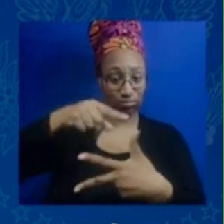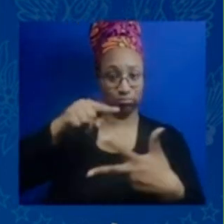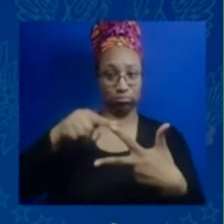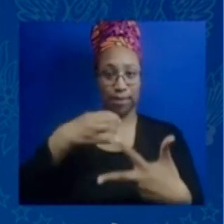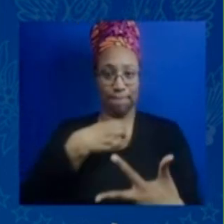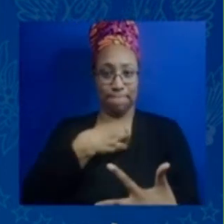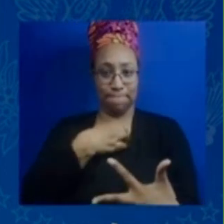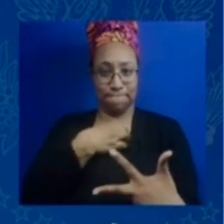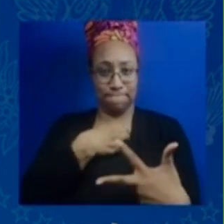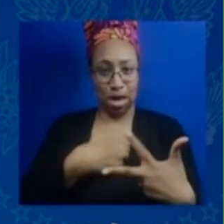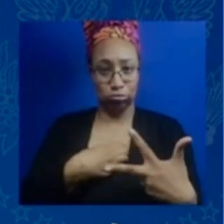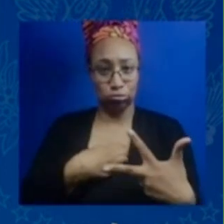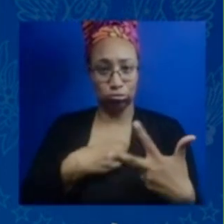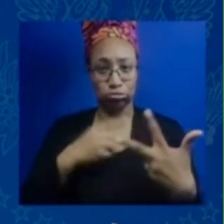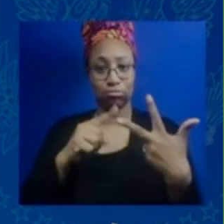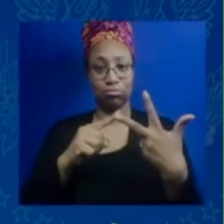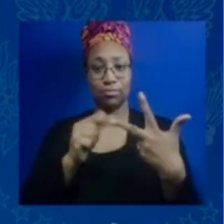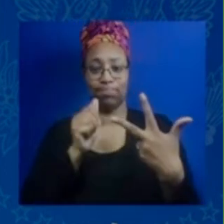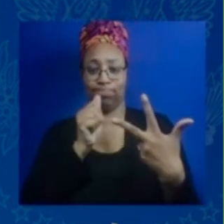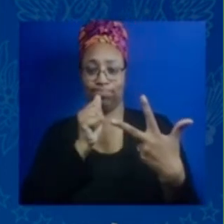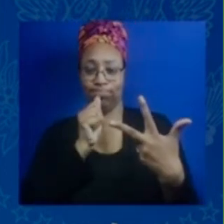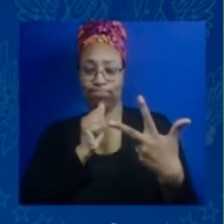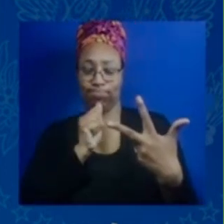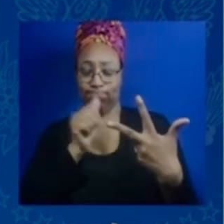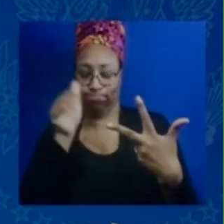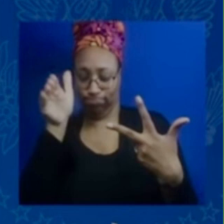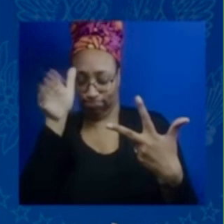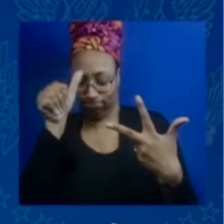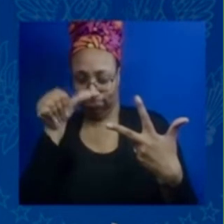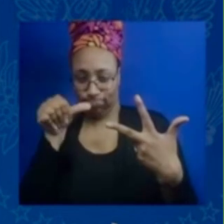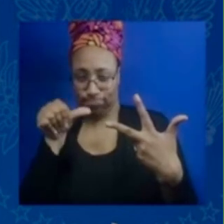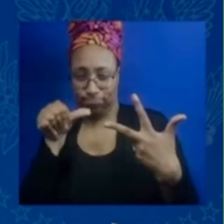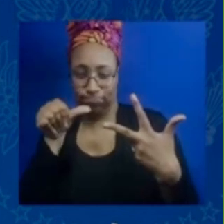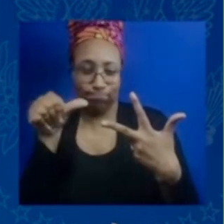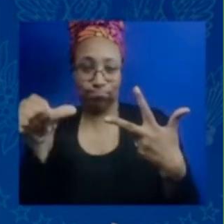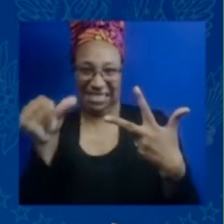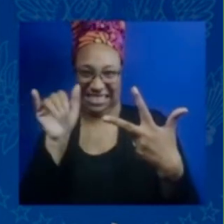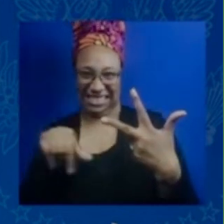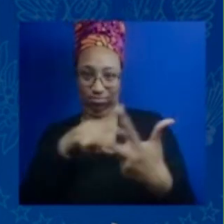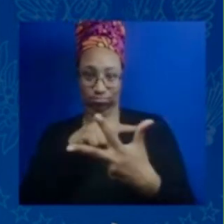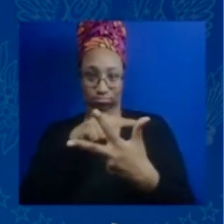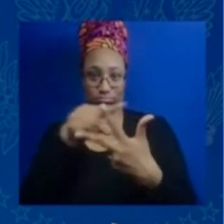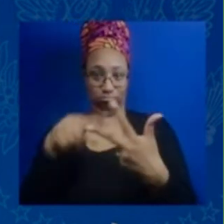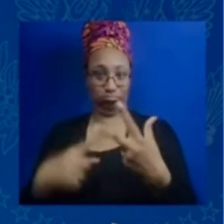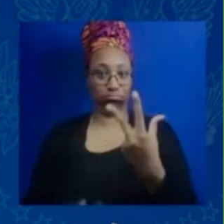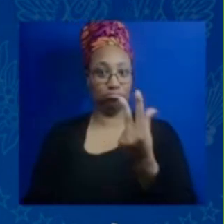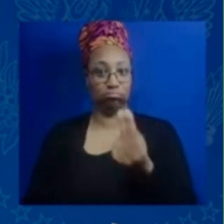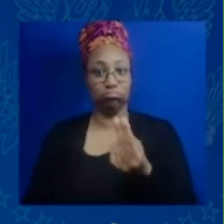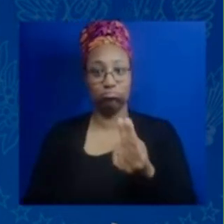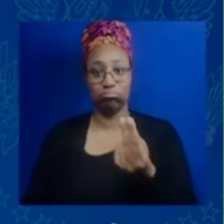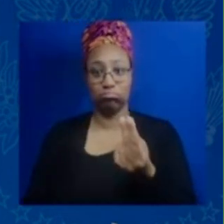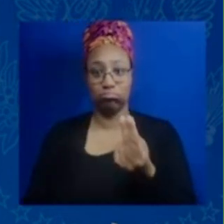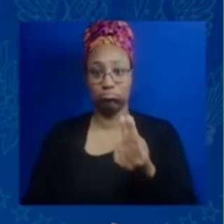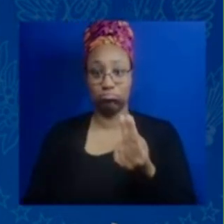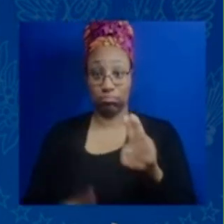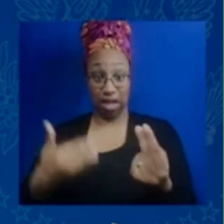entrepreneurs we must maintain all three and be very clear on all three of those